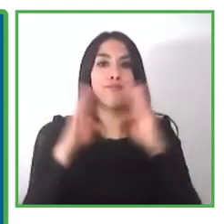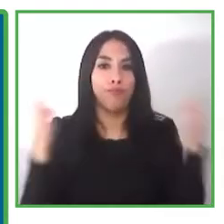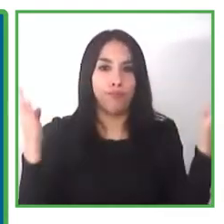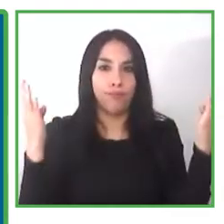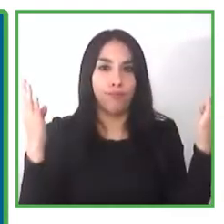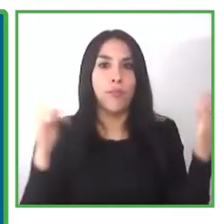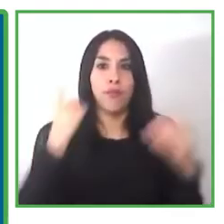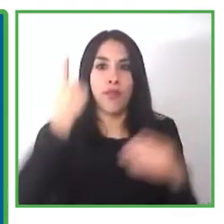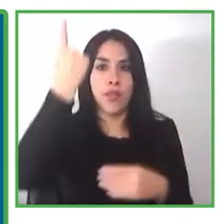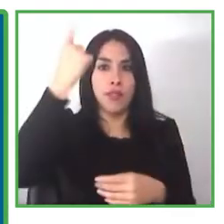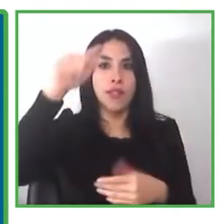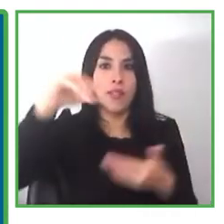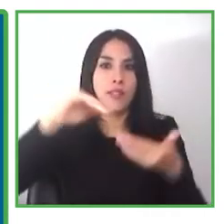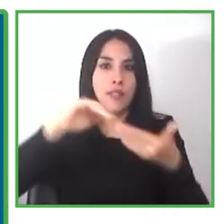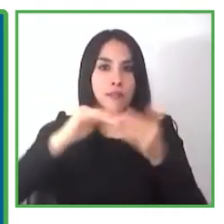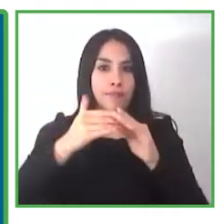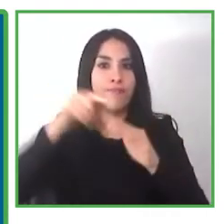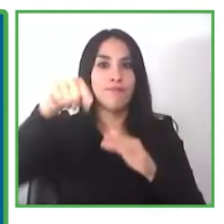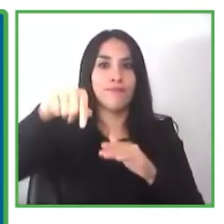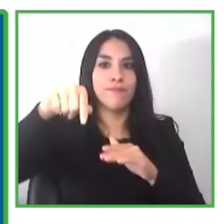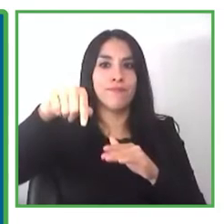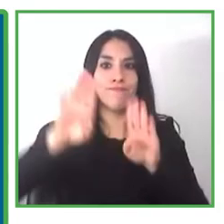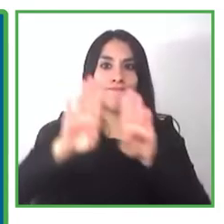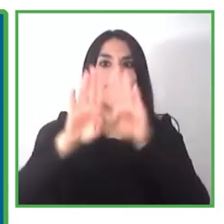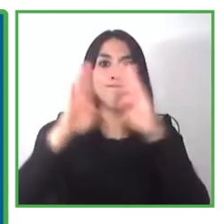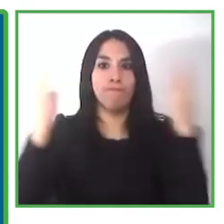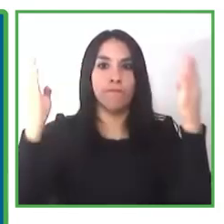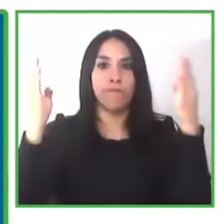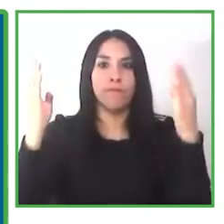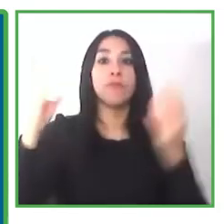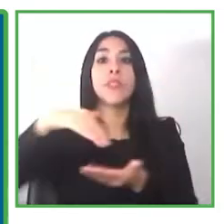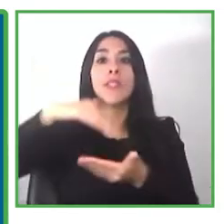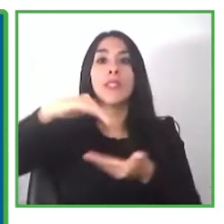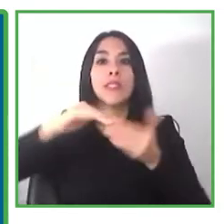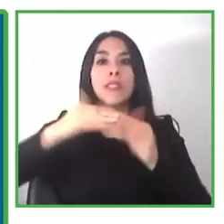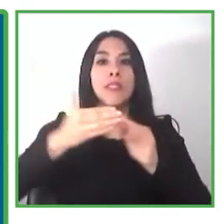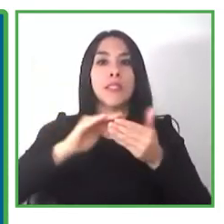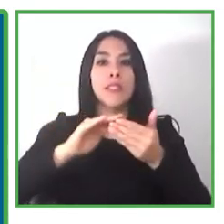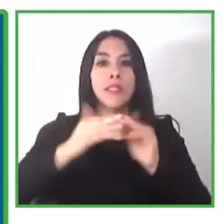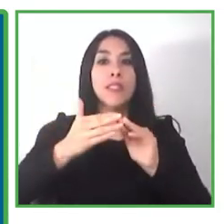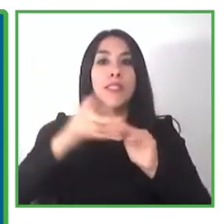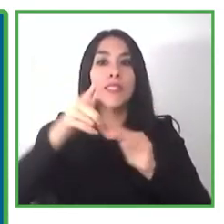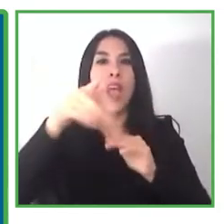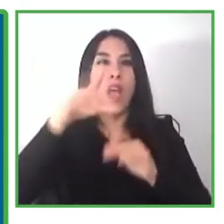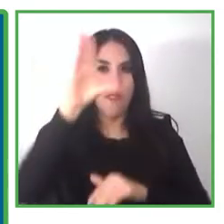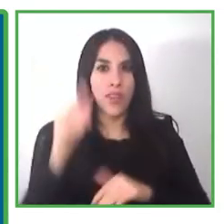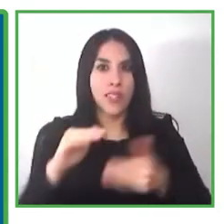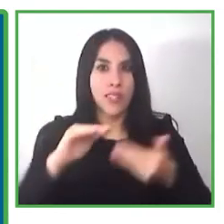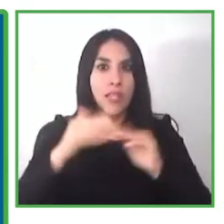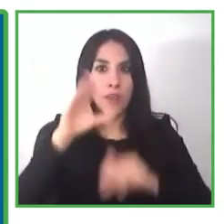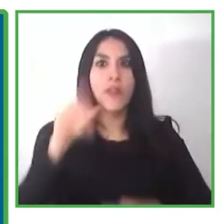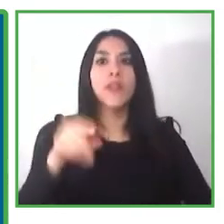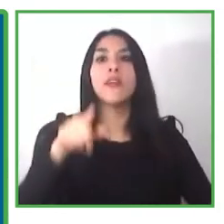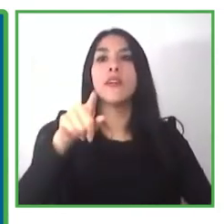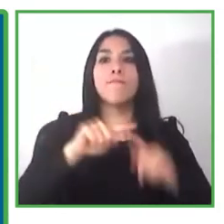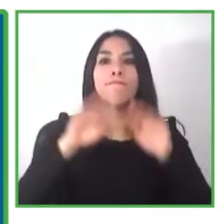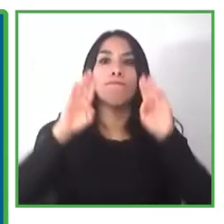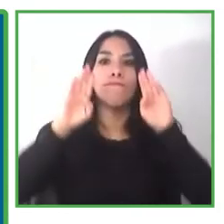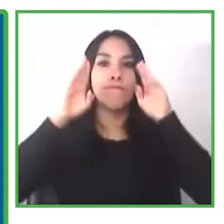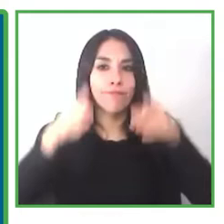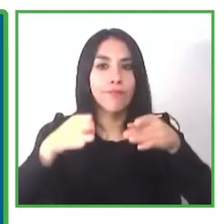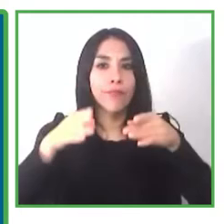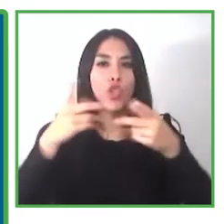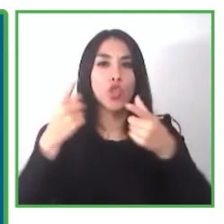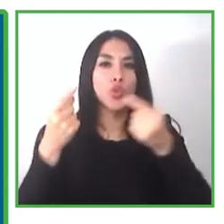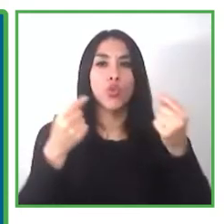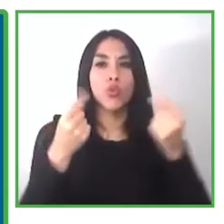cape town a very interesting project that will be very interested in listening about so